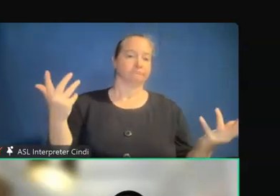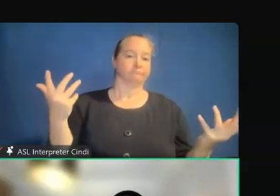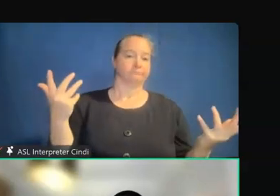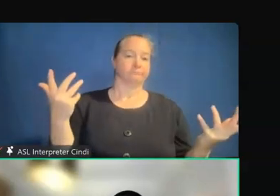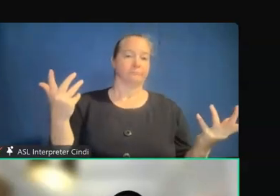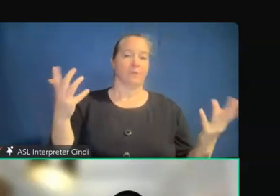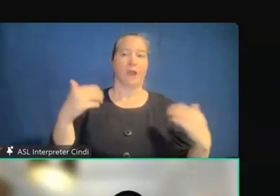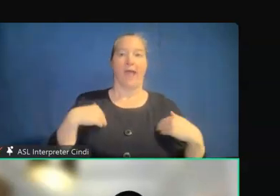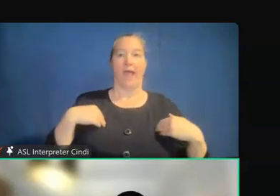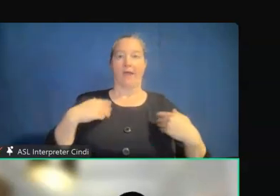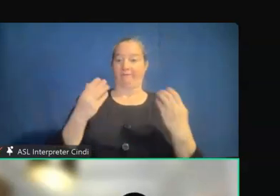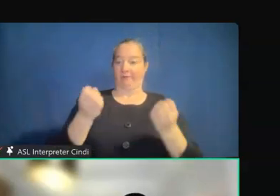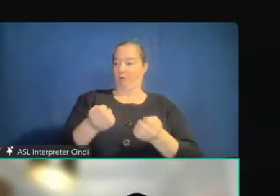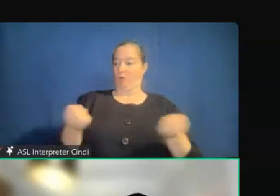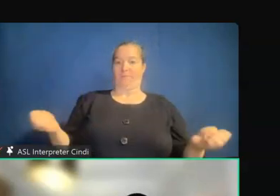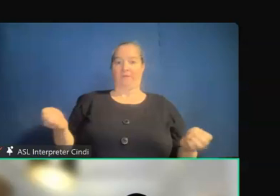equipment available.